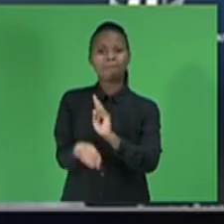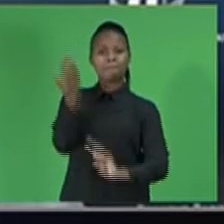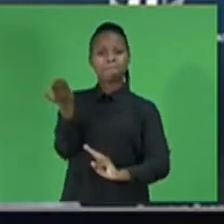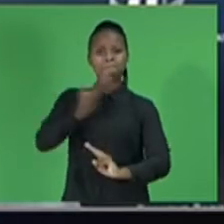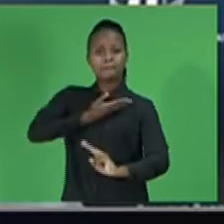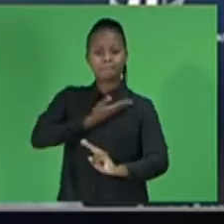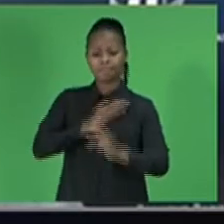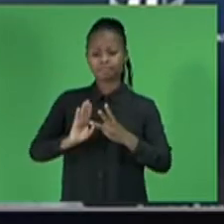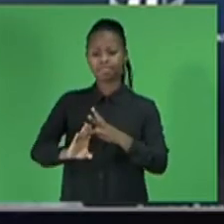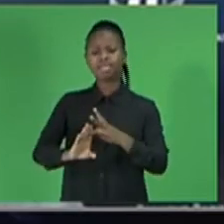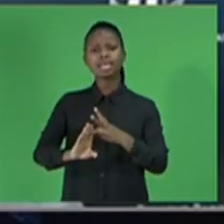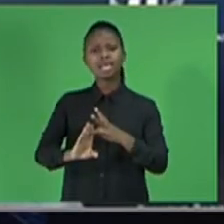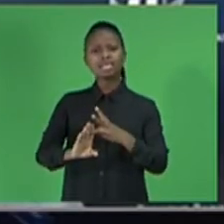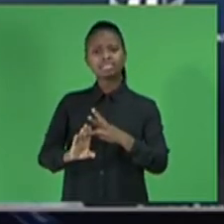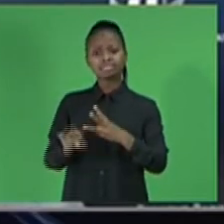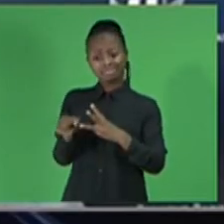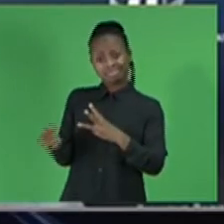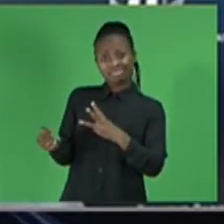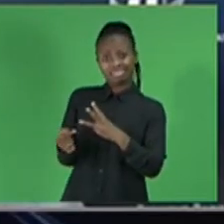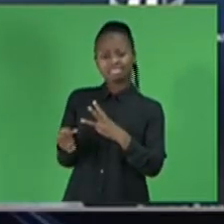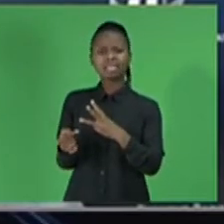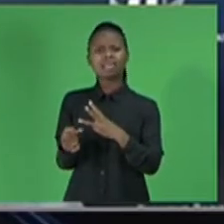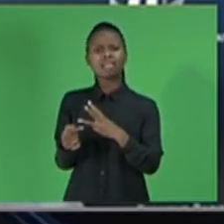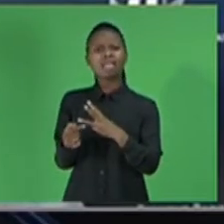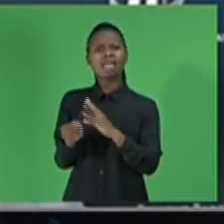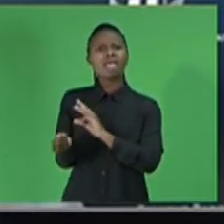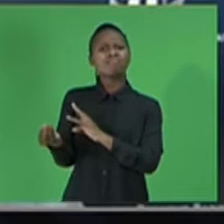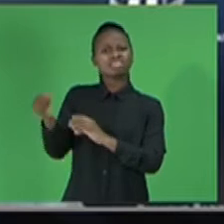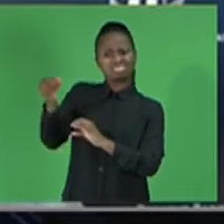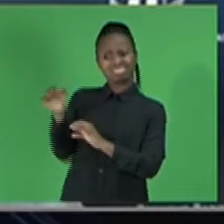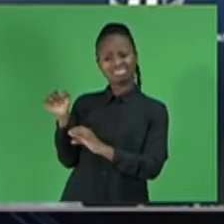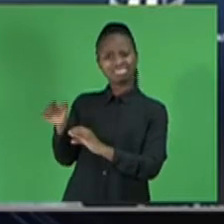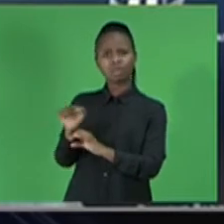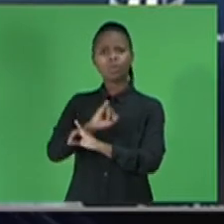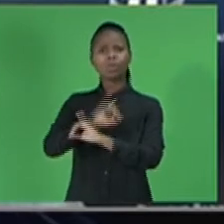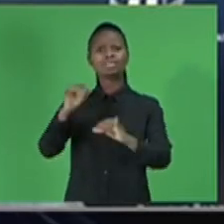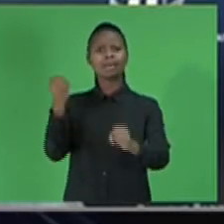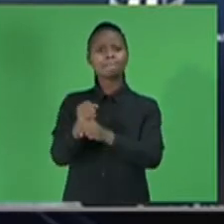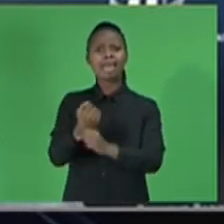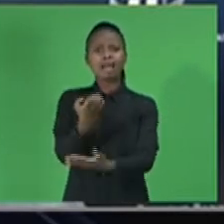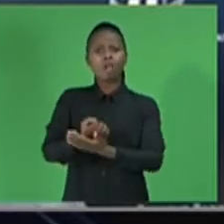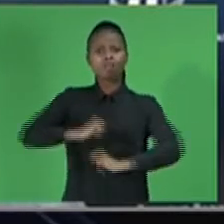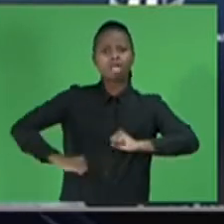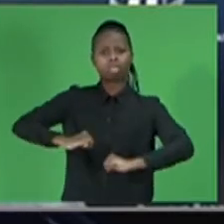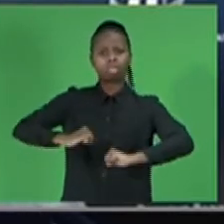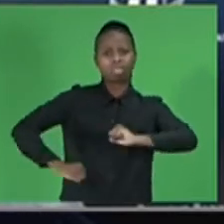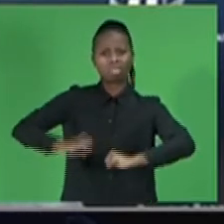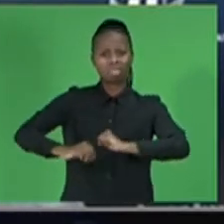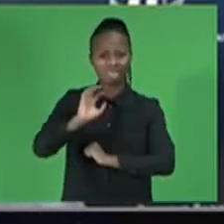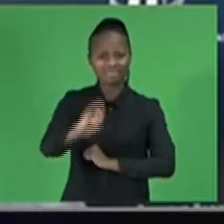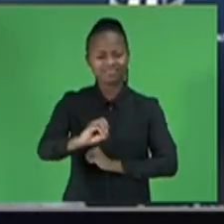continue to cause financial market and capital flow volatility. Risk aversion